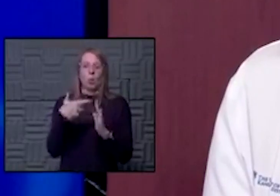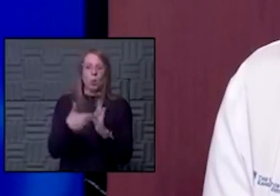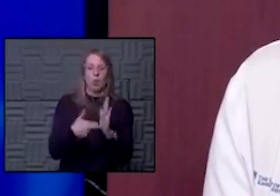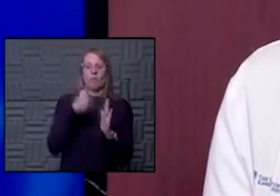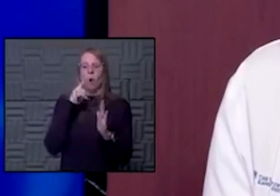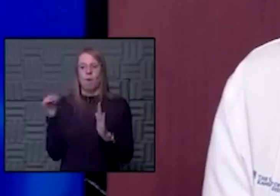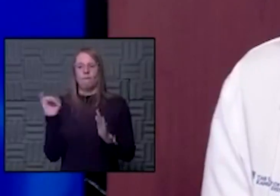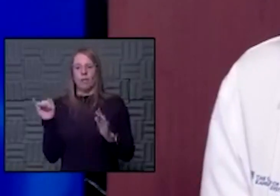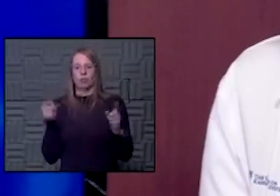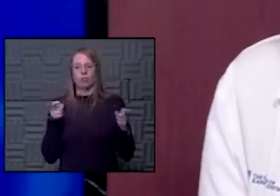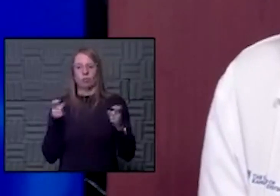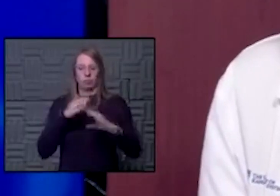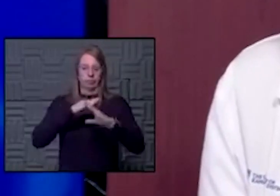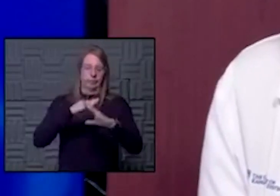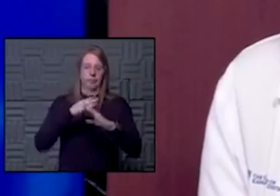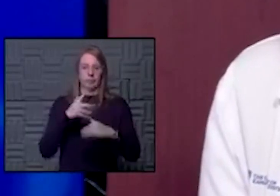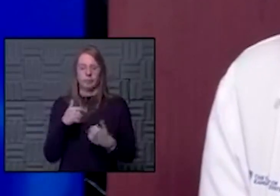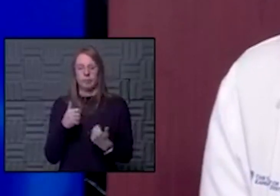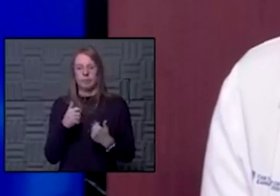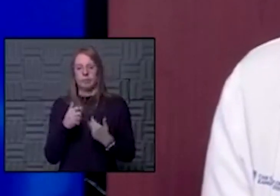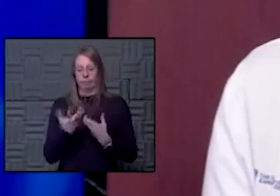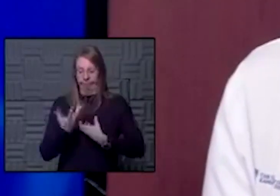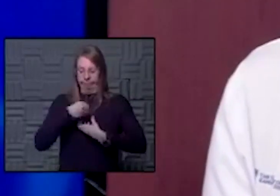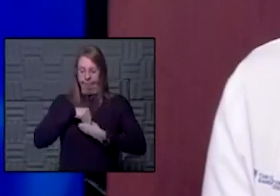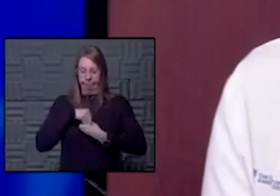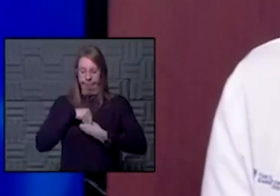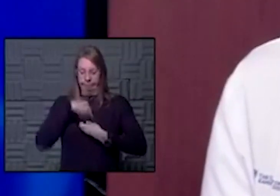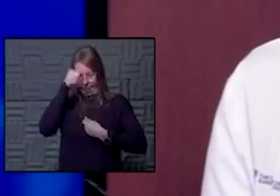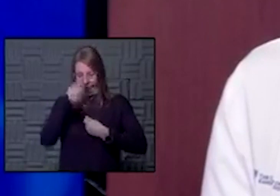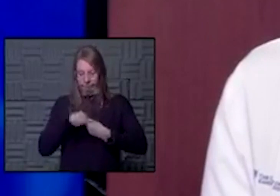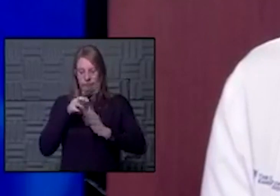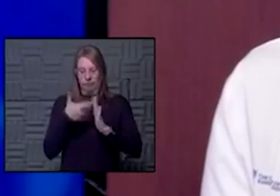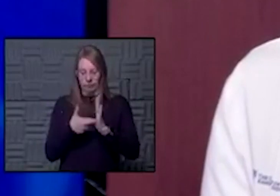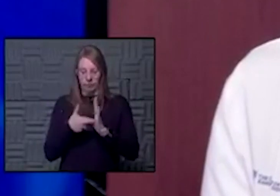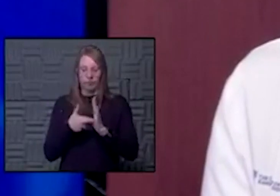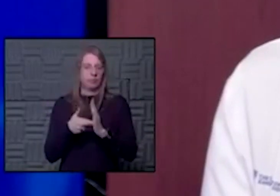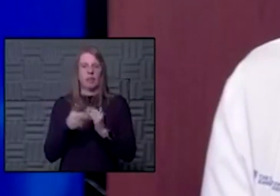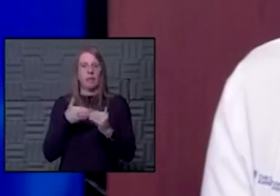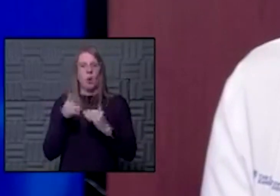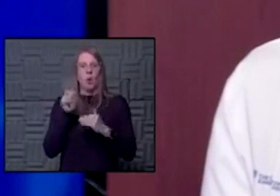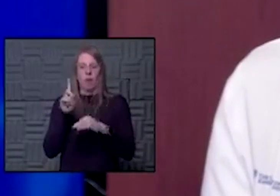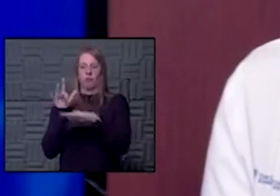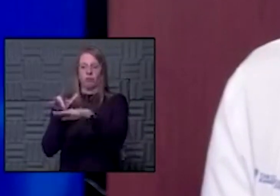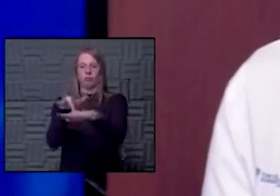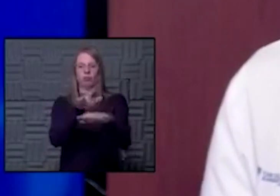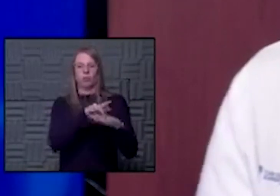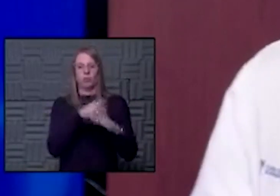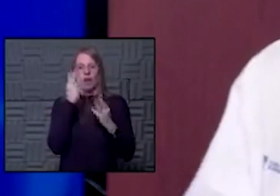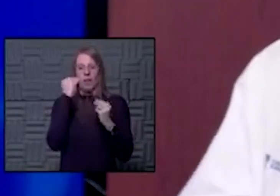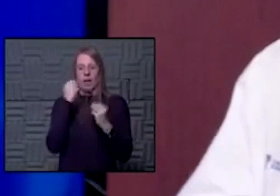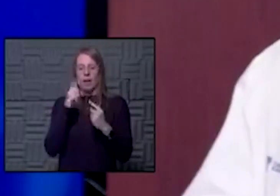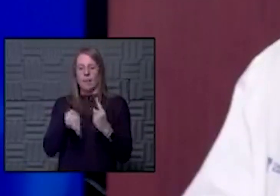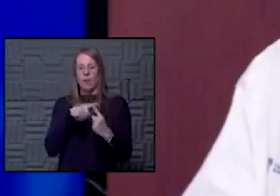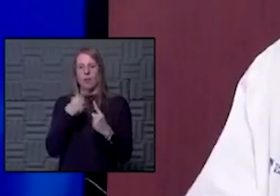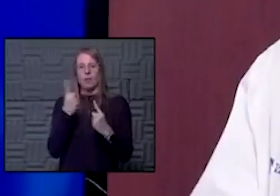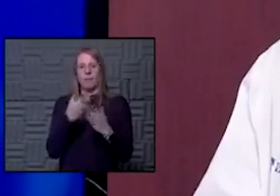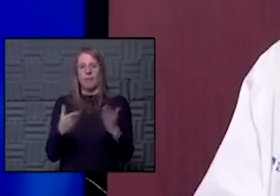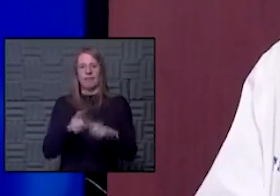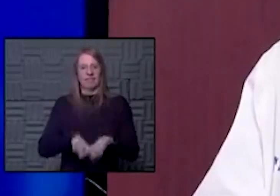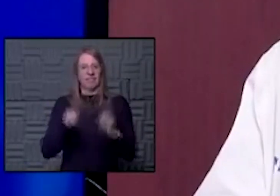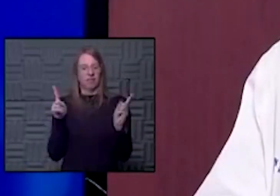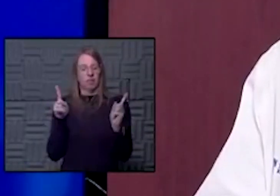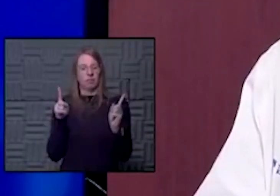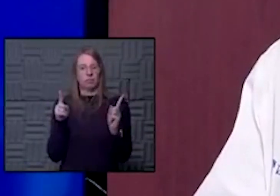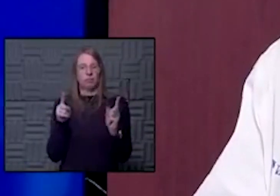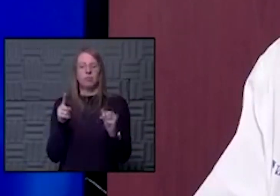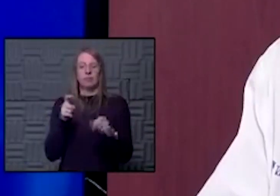control and mentioning that they travel with you wherever you go. And I thought of something a little, uh, just a little different, you know, during this